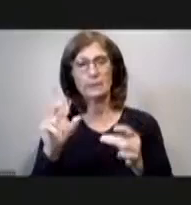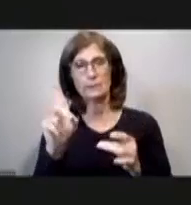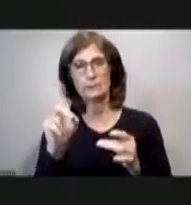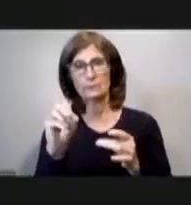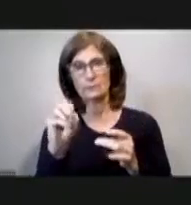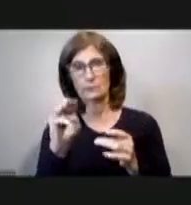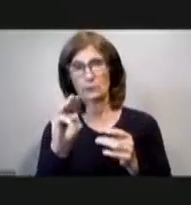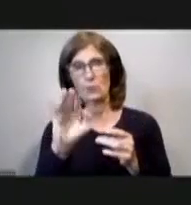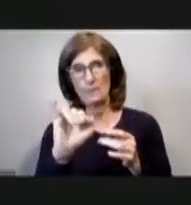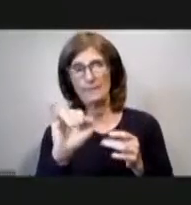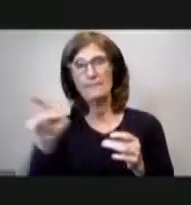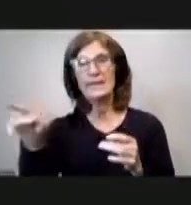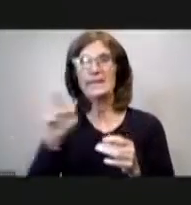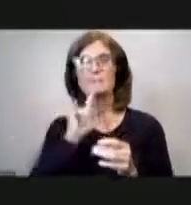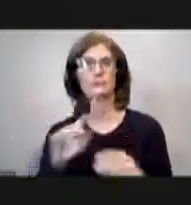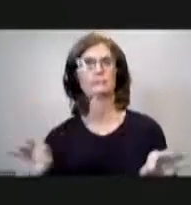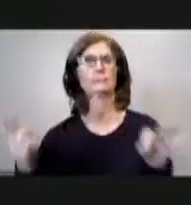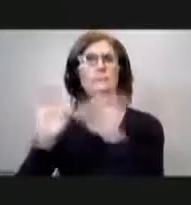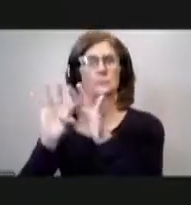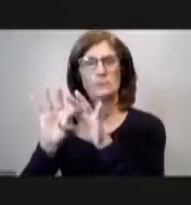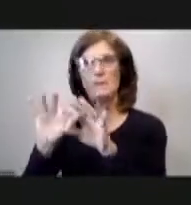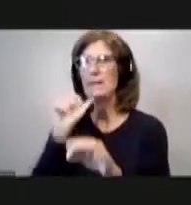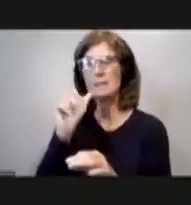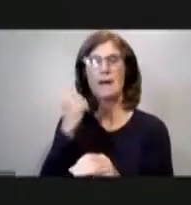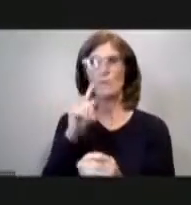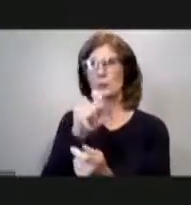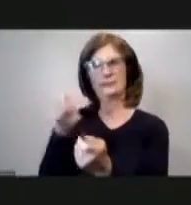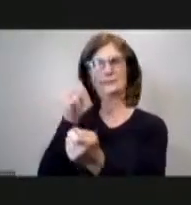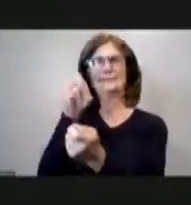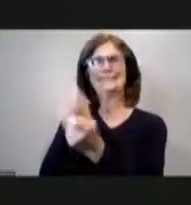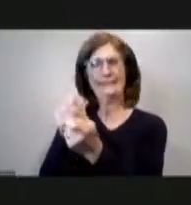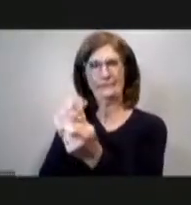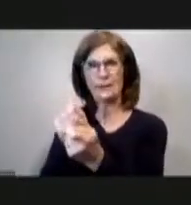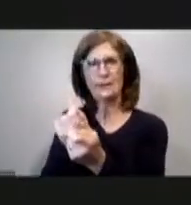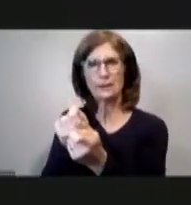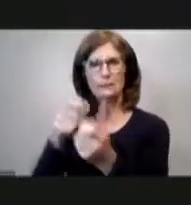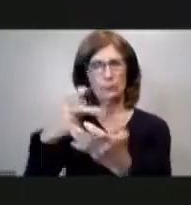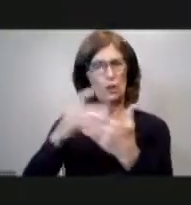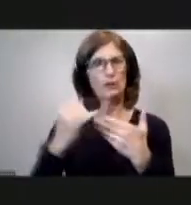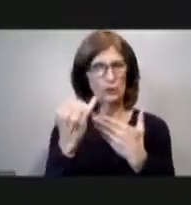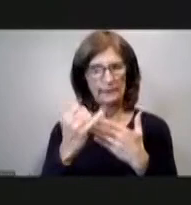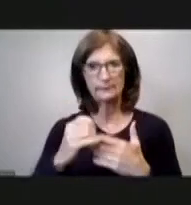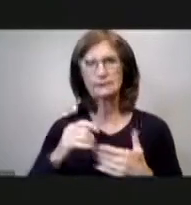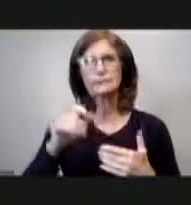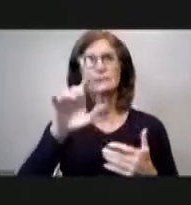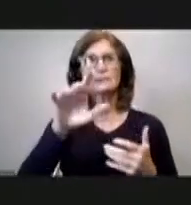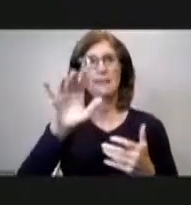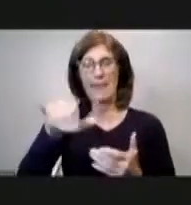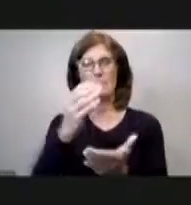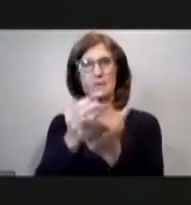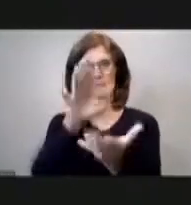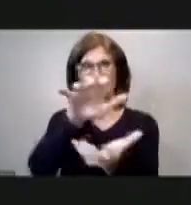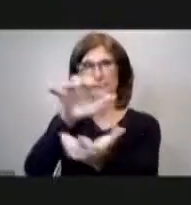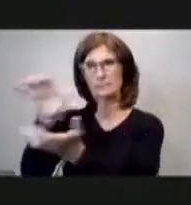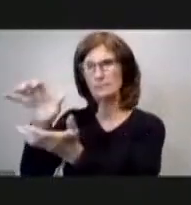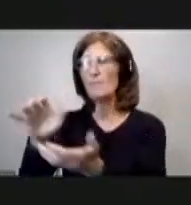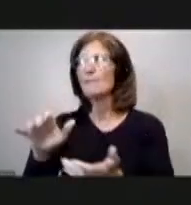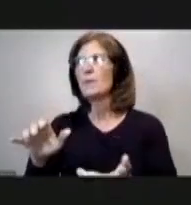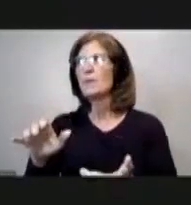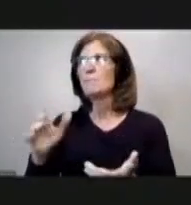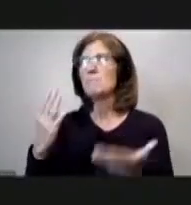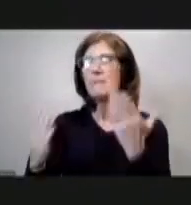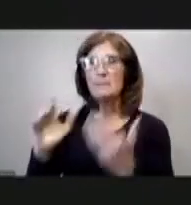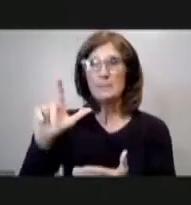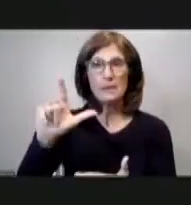urgent flood control line so it is not for a specific deliverable um and then i would i'm not sure if director lucas may be on the